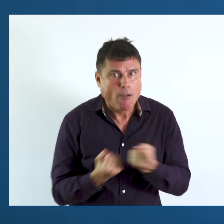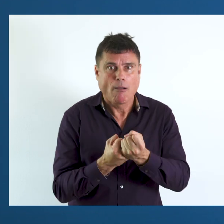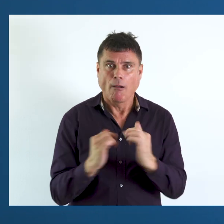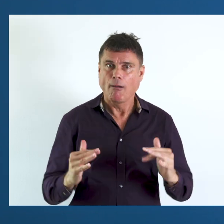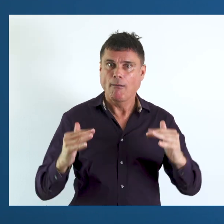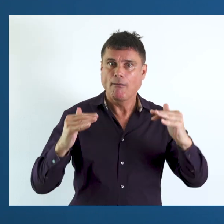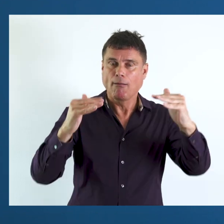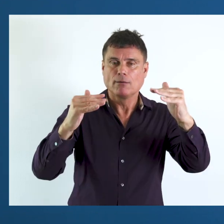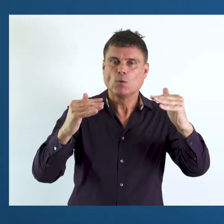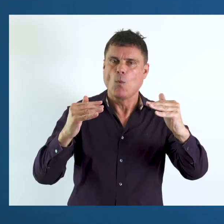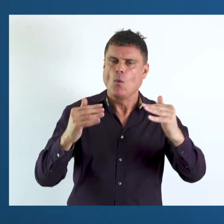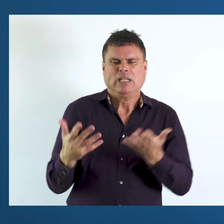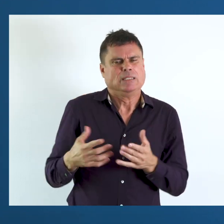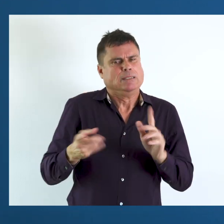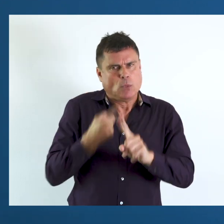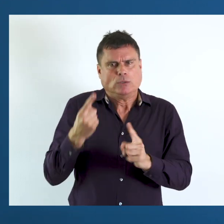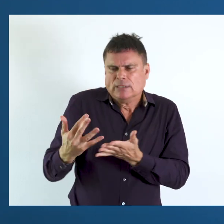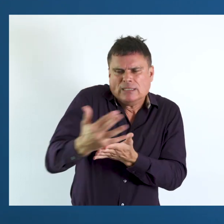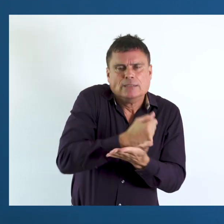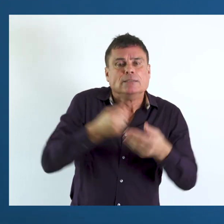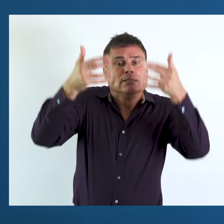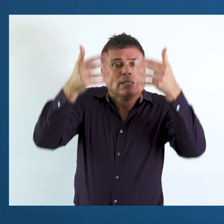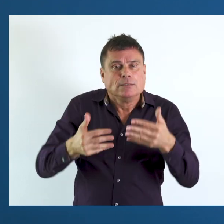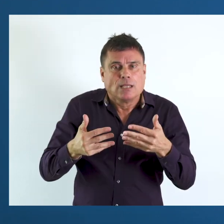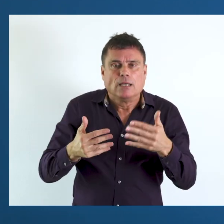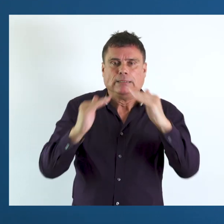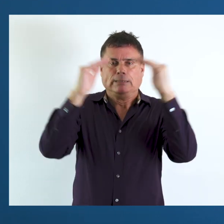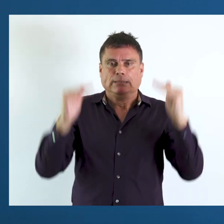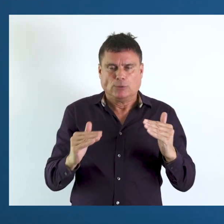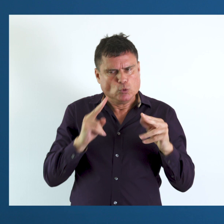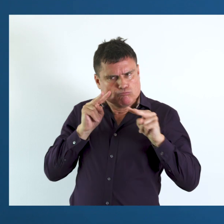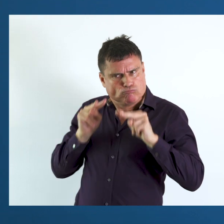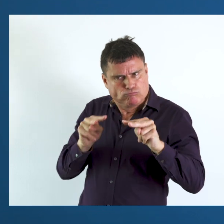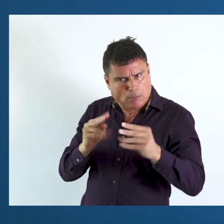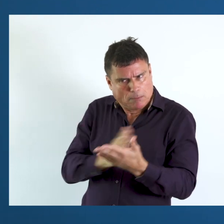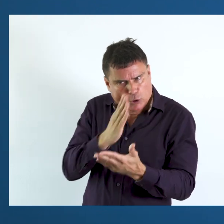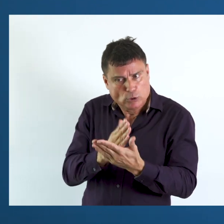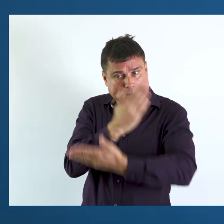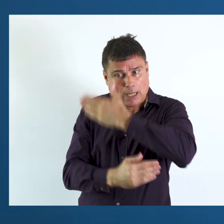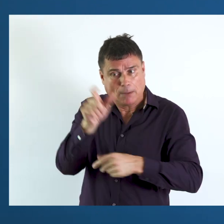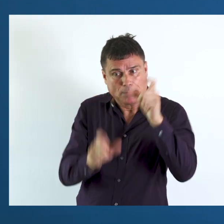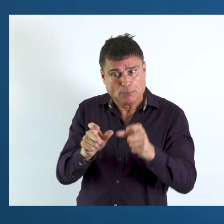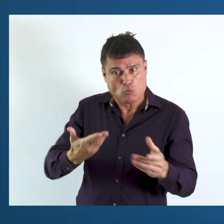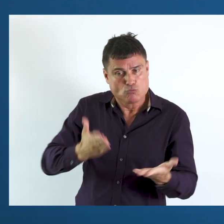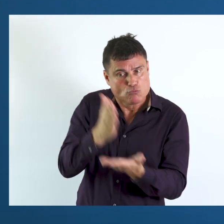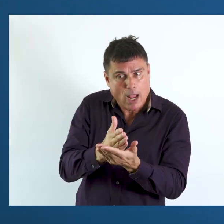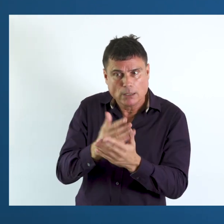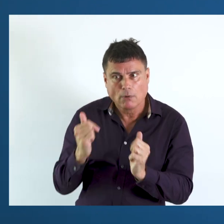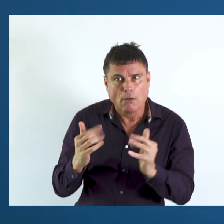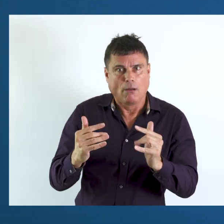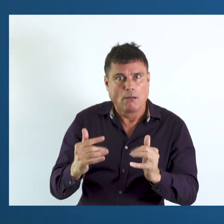earmarked with your policies and programs. What's important is to identify the data collection systems